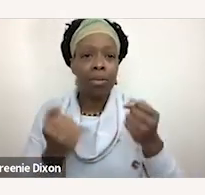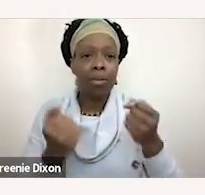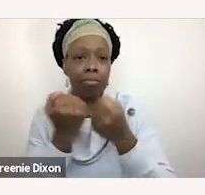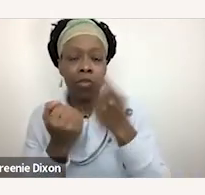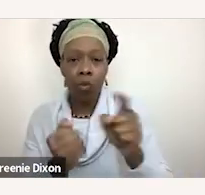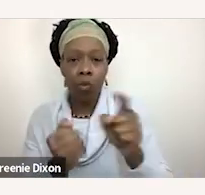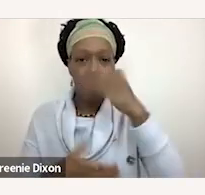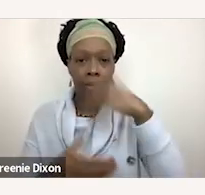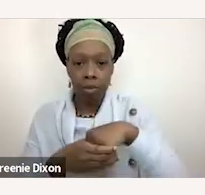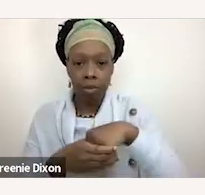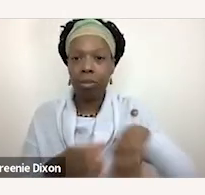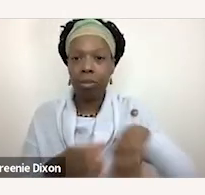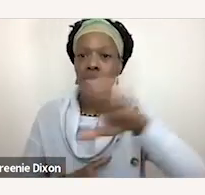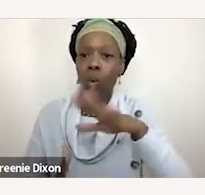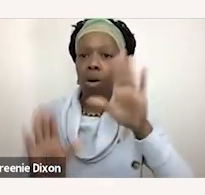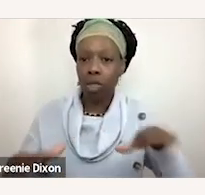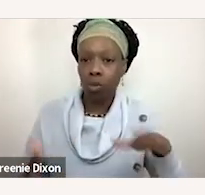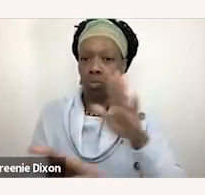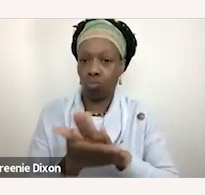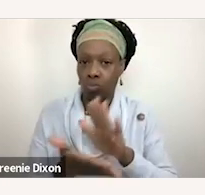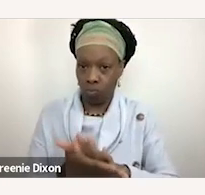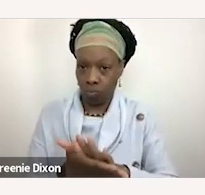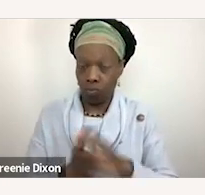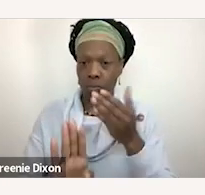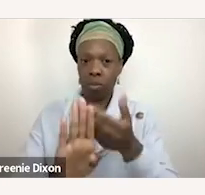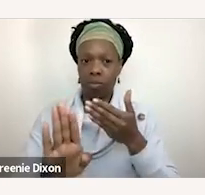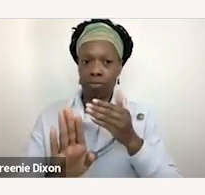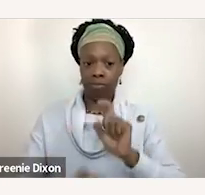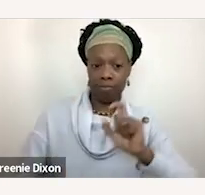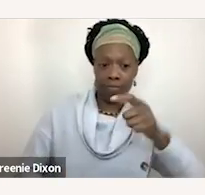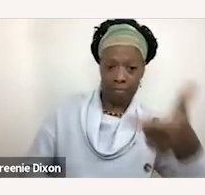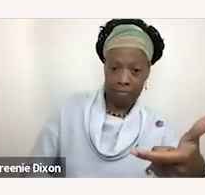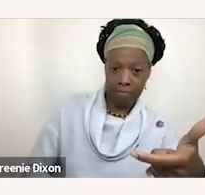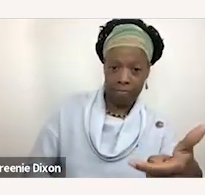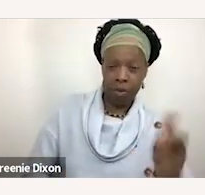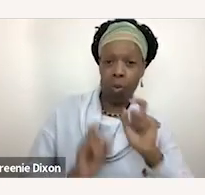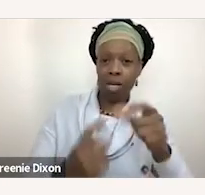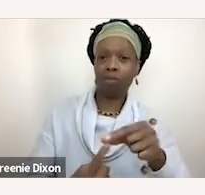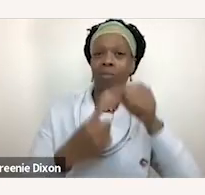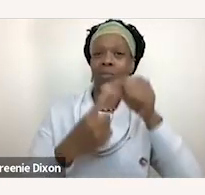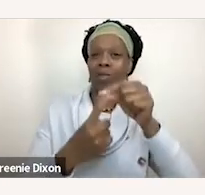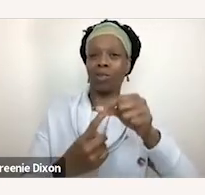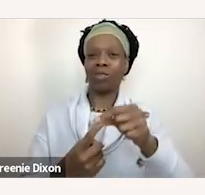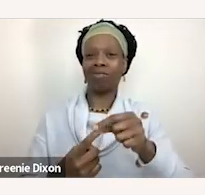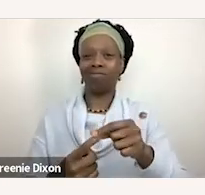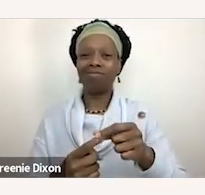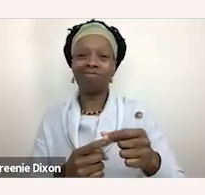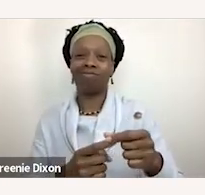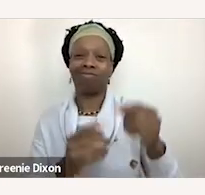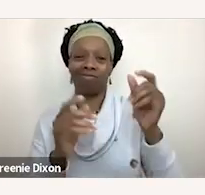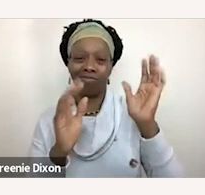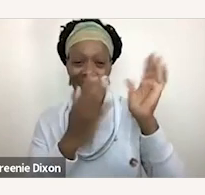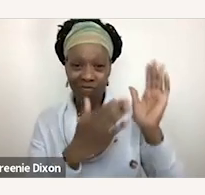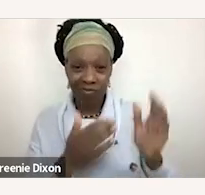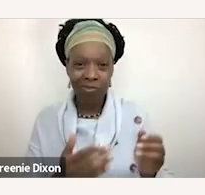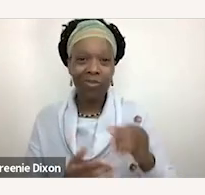Before I hand it over to the CPF group, I just want to give a special shout out tonight. Thanks to the Cerebral Palsy